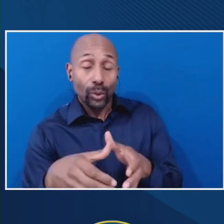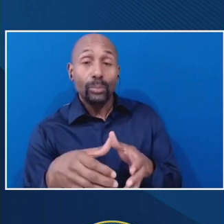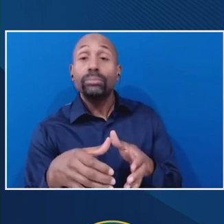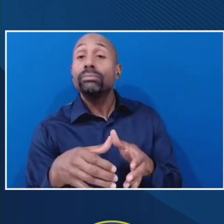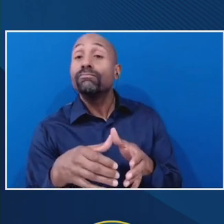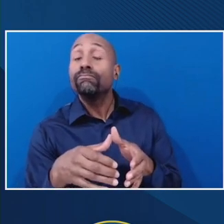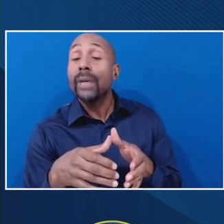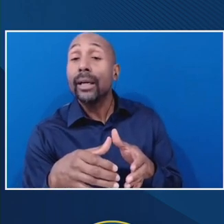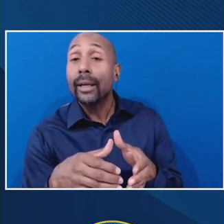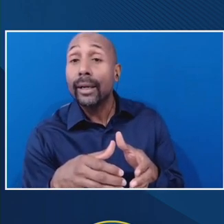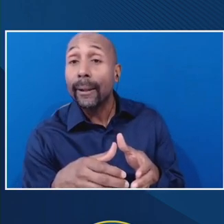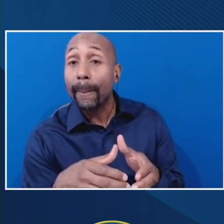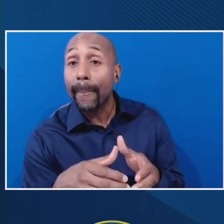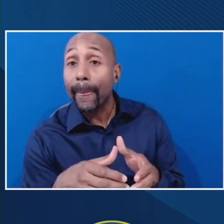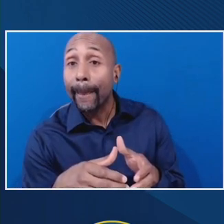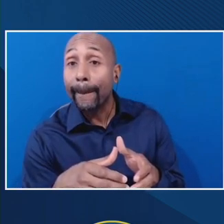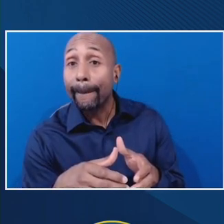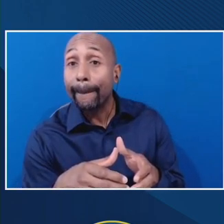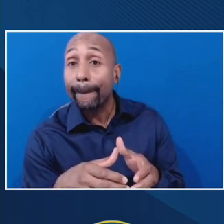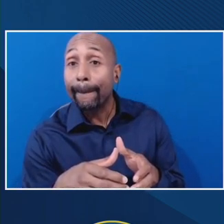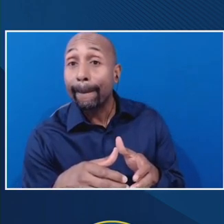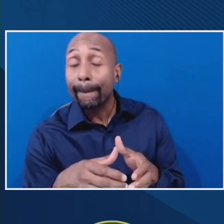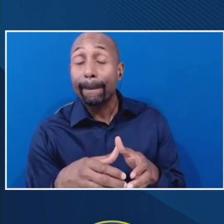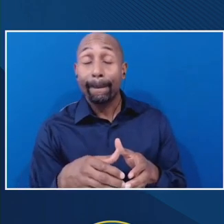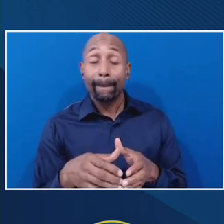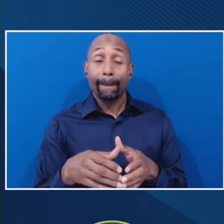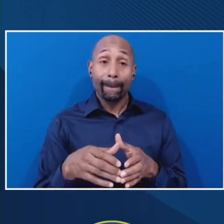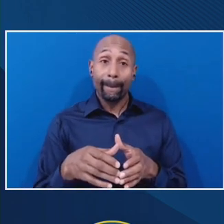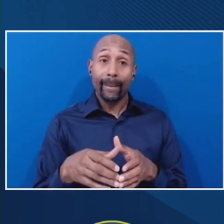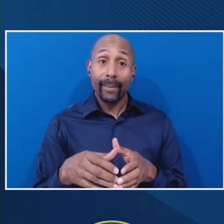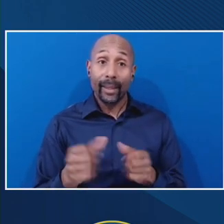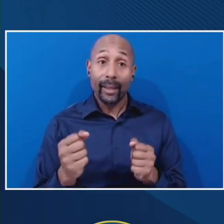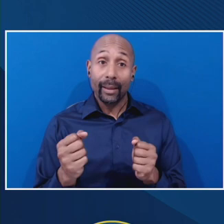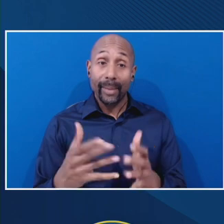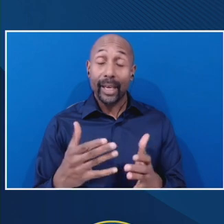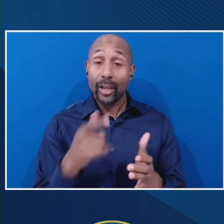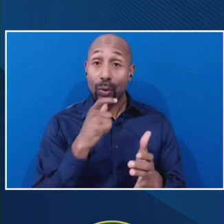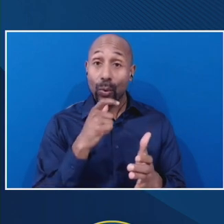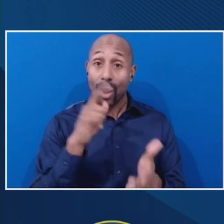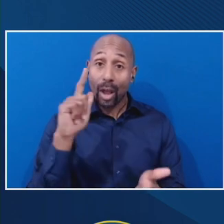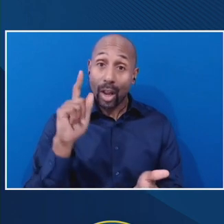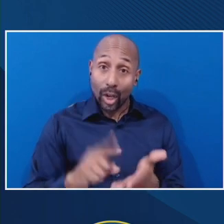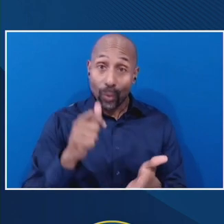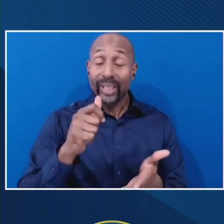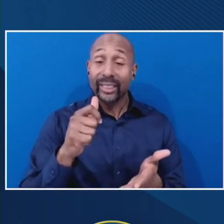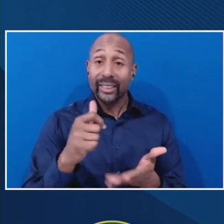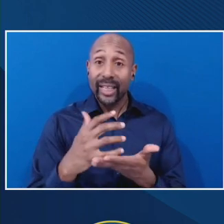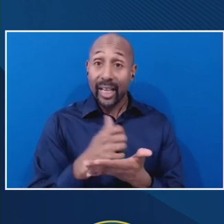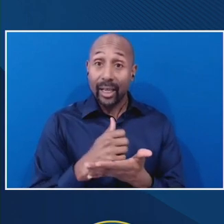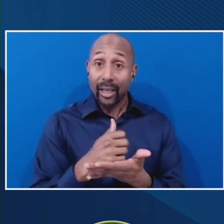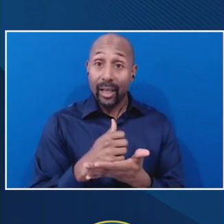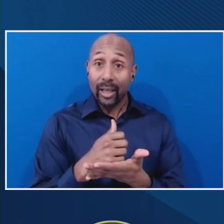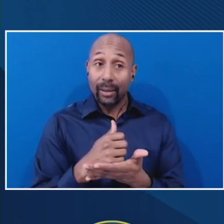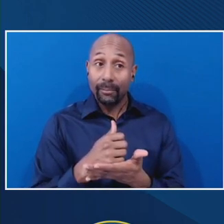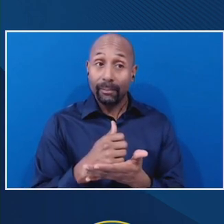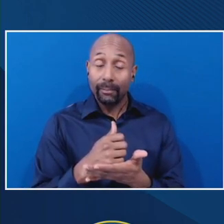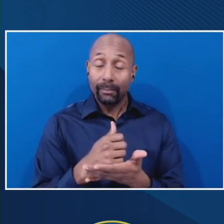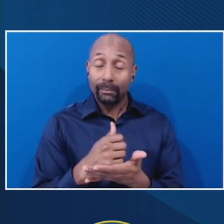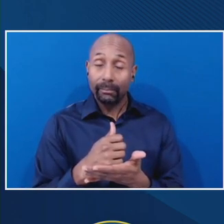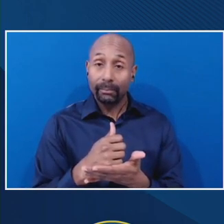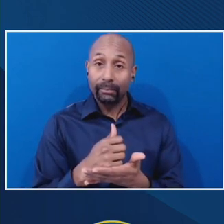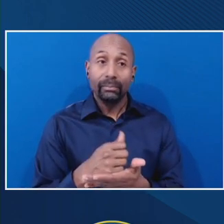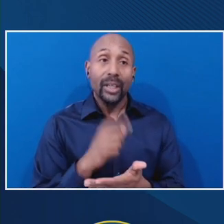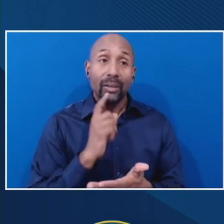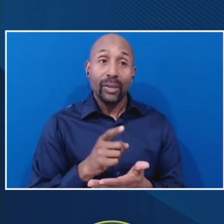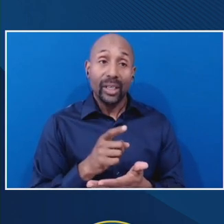the lowest income students who were never expected. Had they remained enrolled, they would never be expected to,